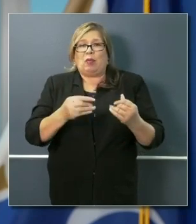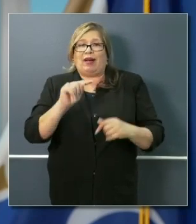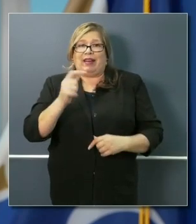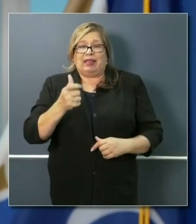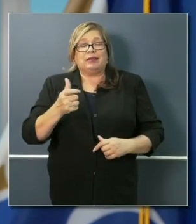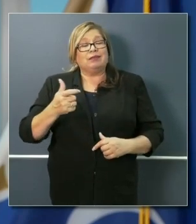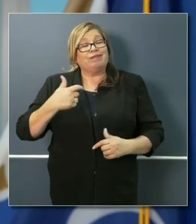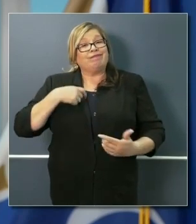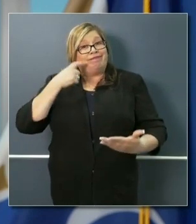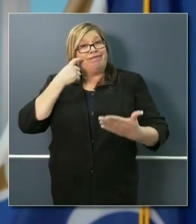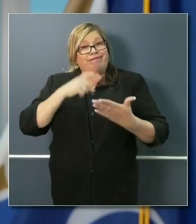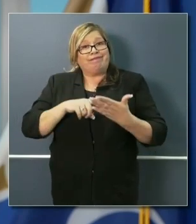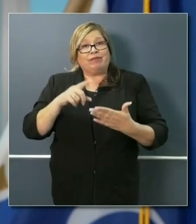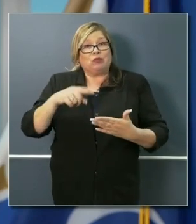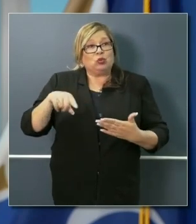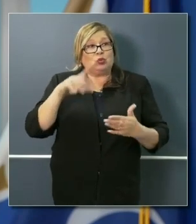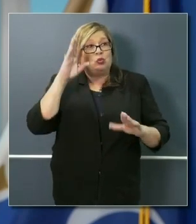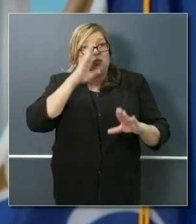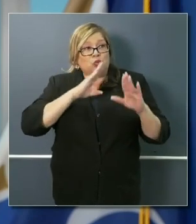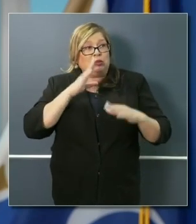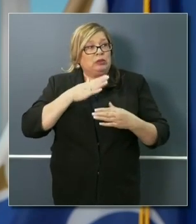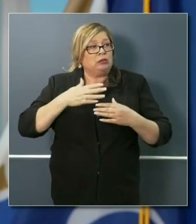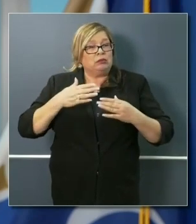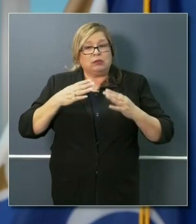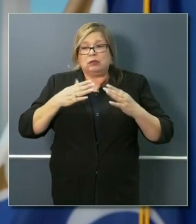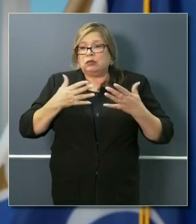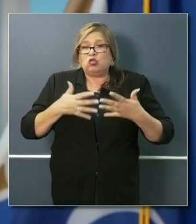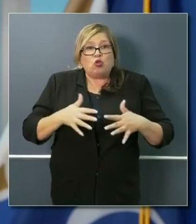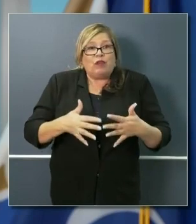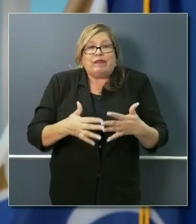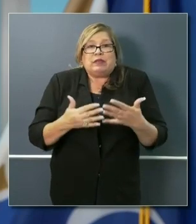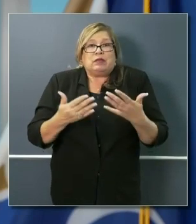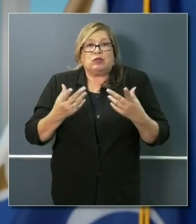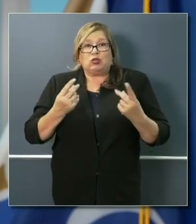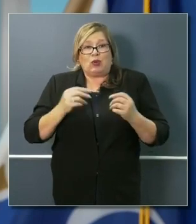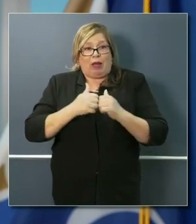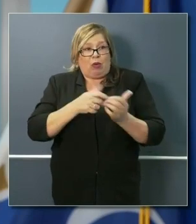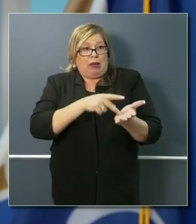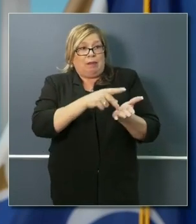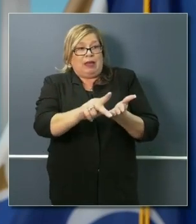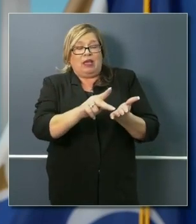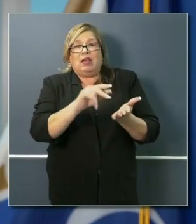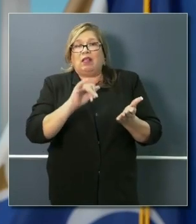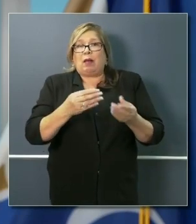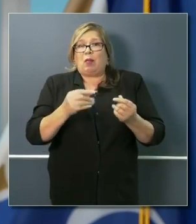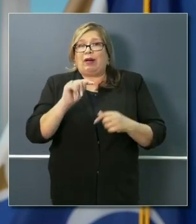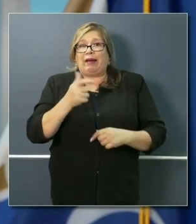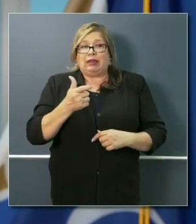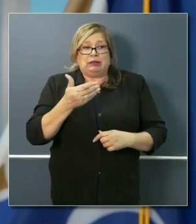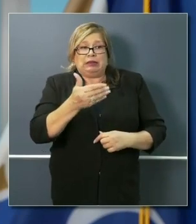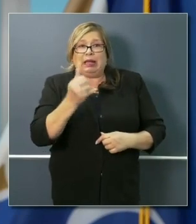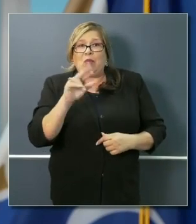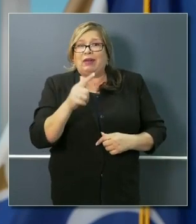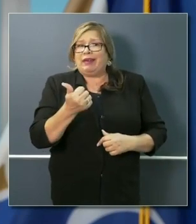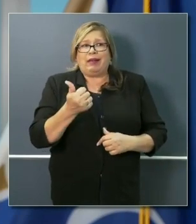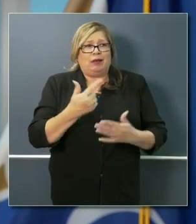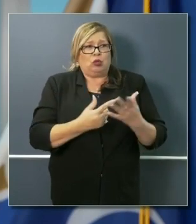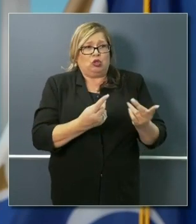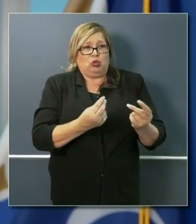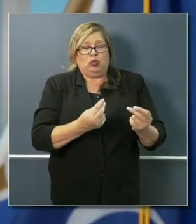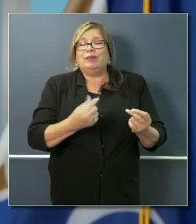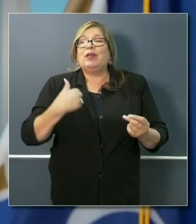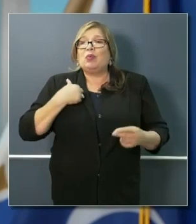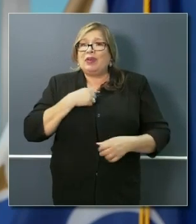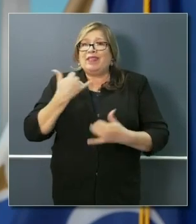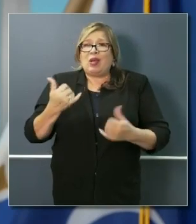deeply recognize that anxiety as someone like you and others, perhaps, that pay those property taxes to see what we can do. We're working with the